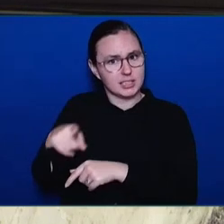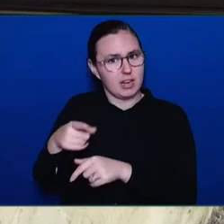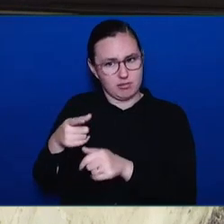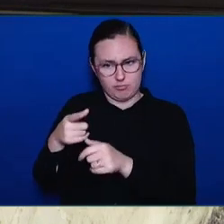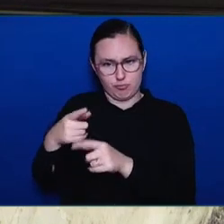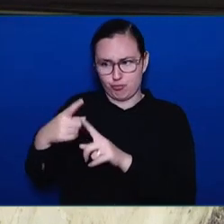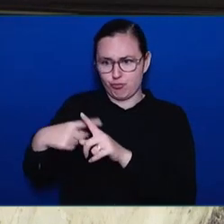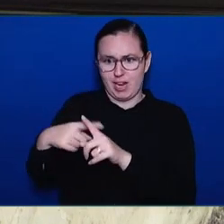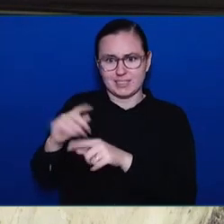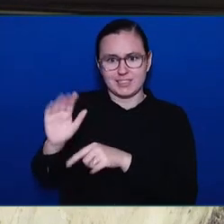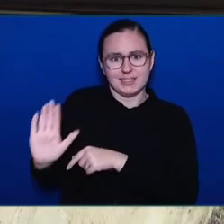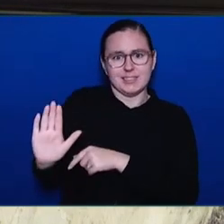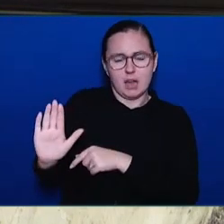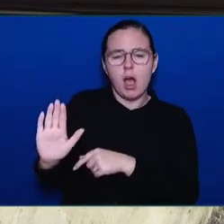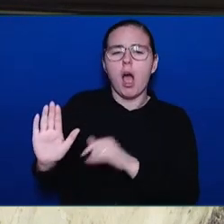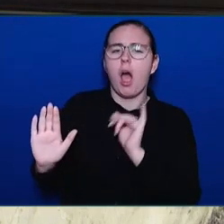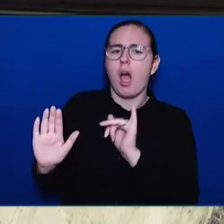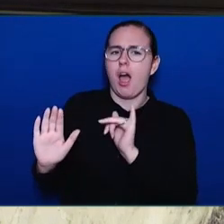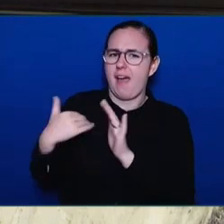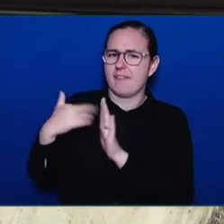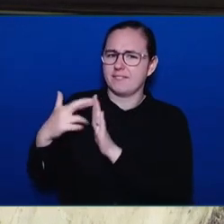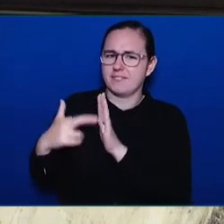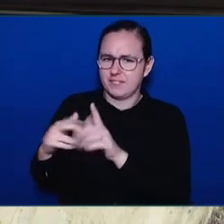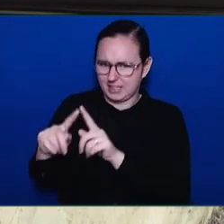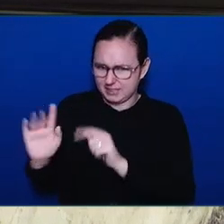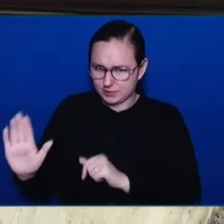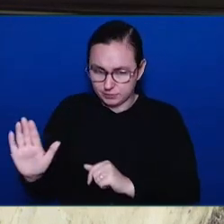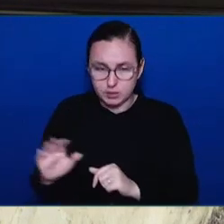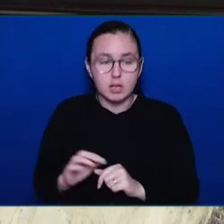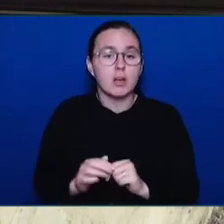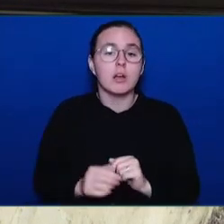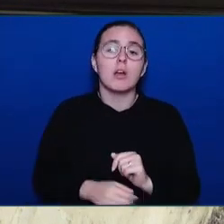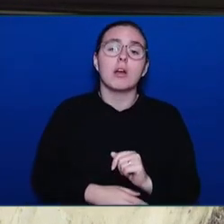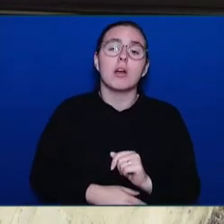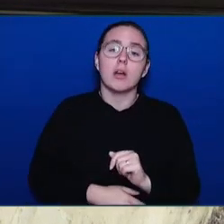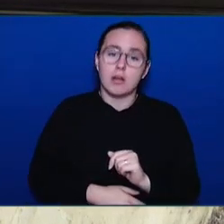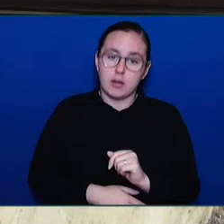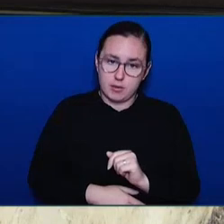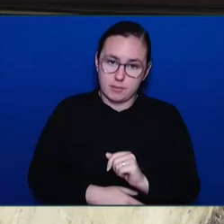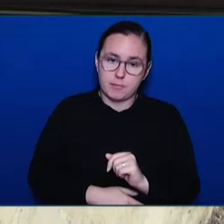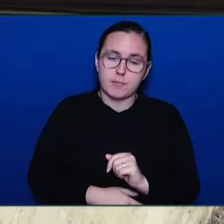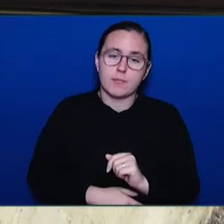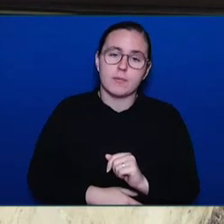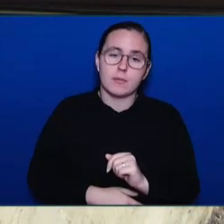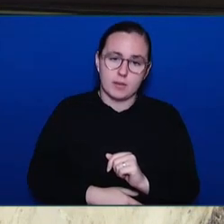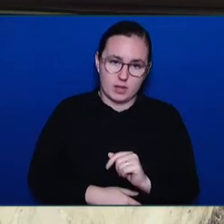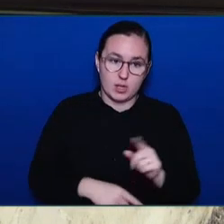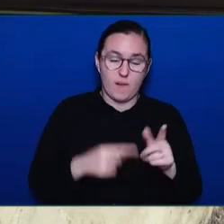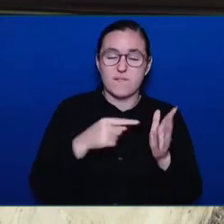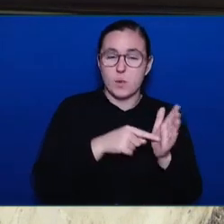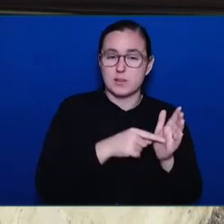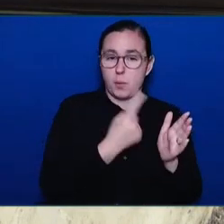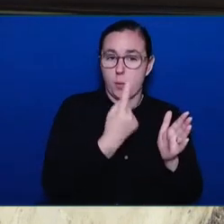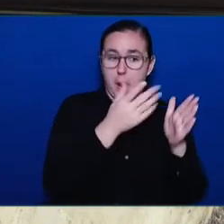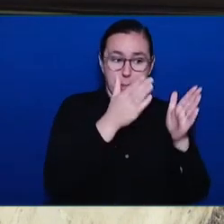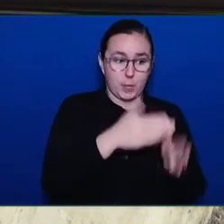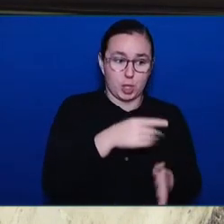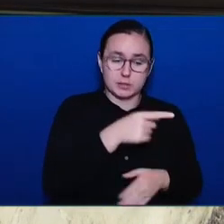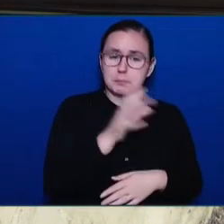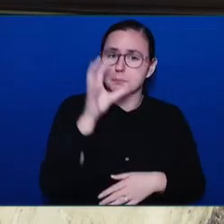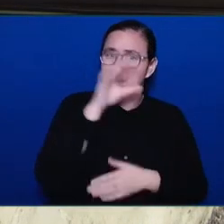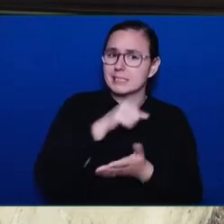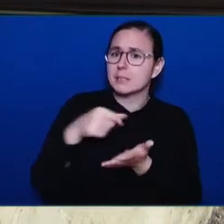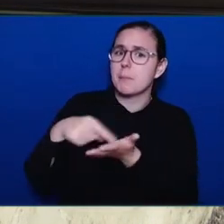sleeping in her van. She missed some payments on rent because she'd been sick and had to take the time off work. She'd been living close to the